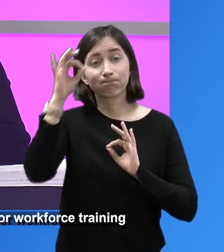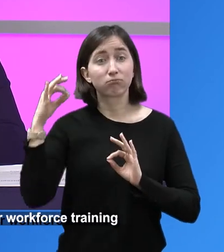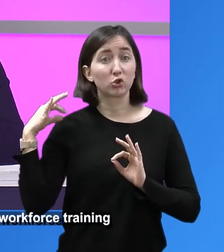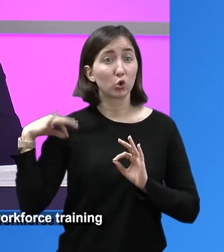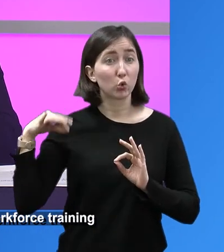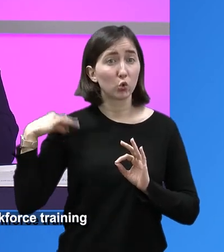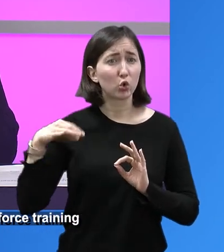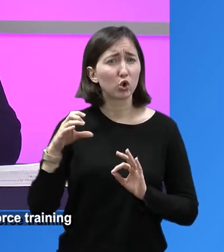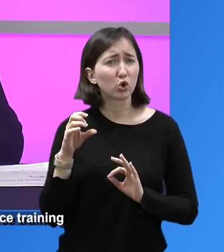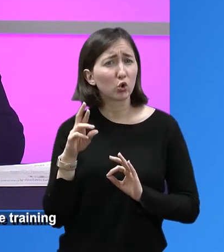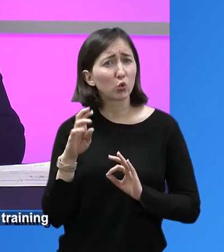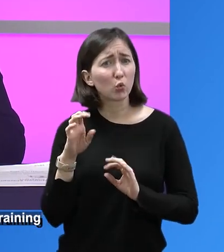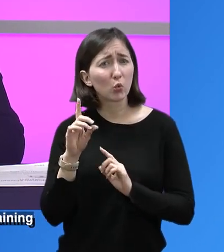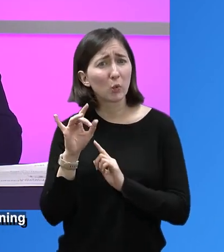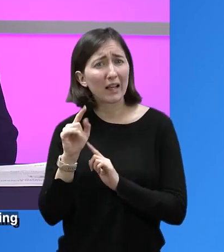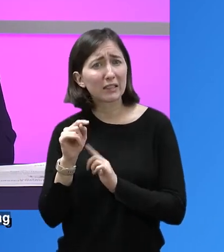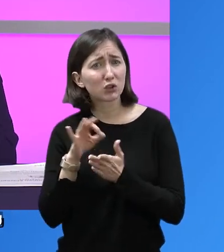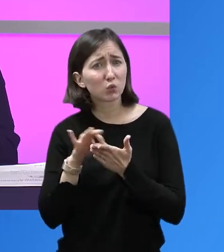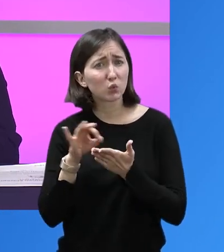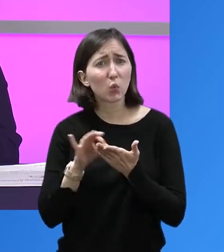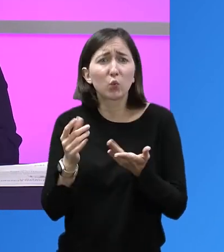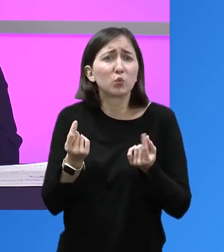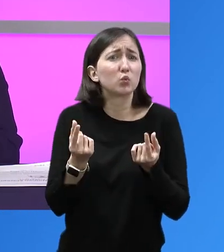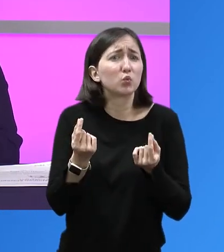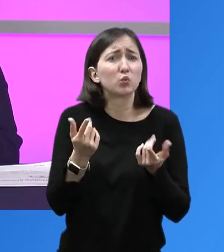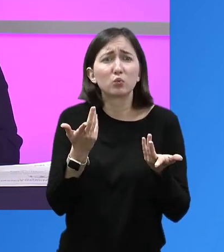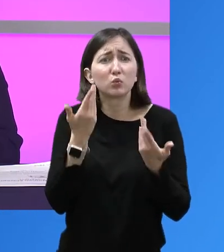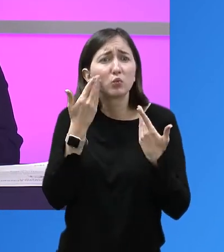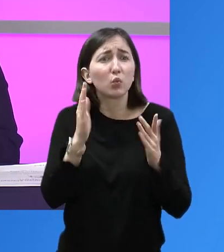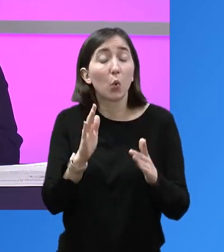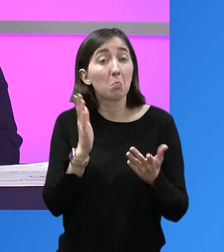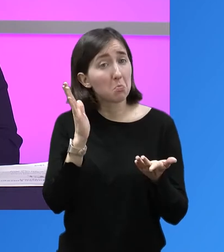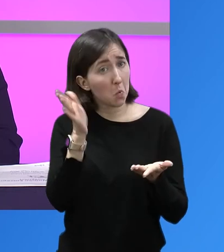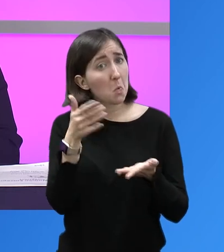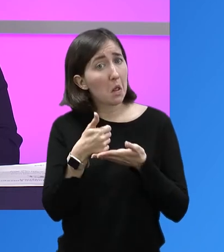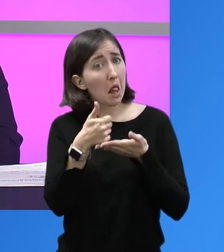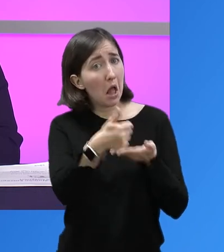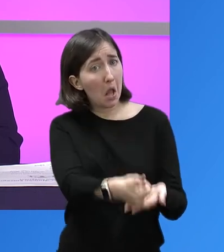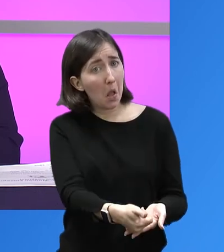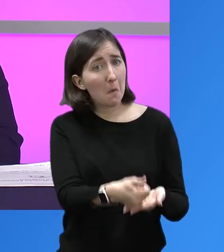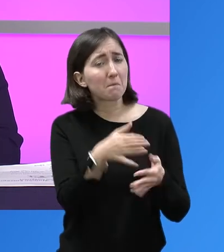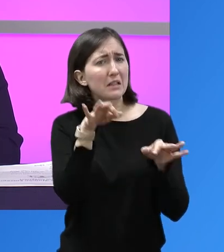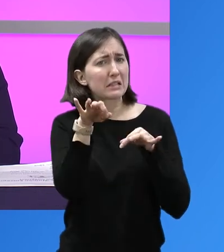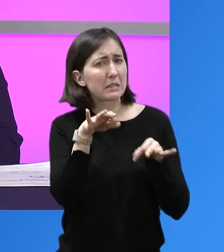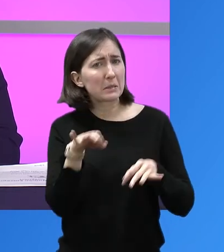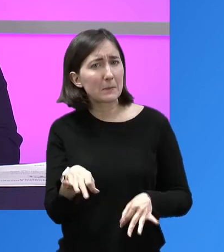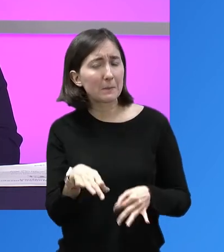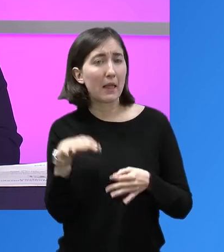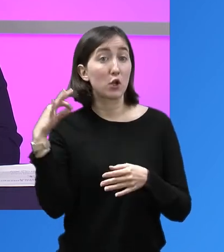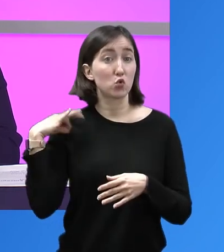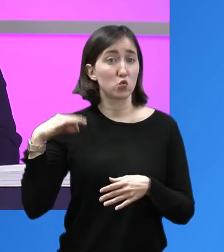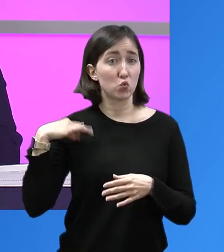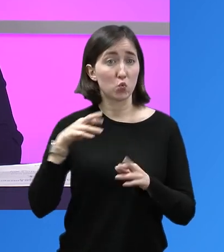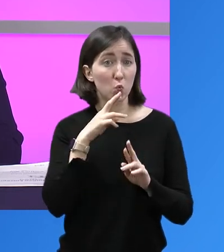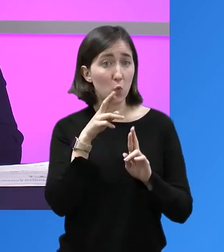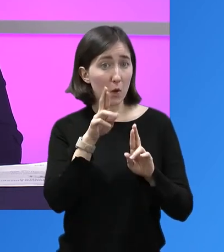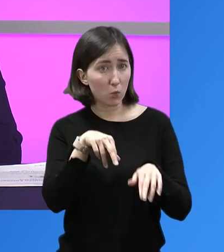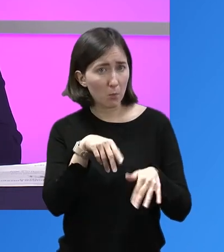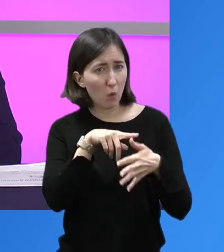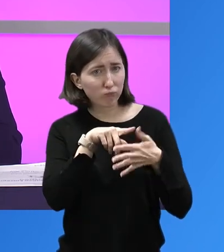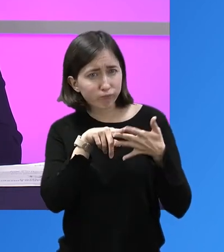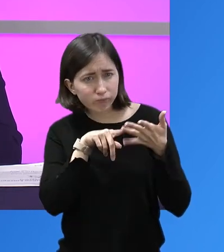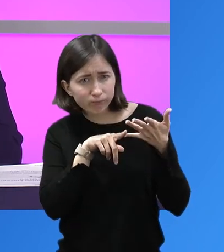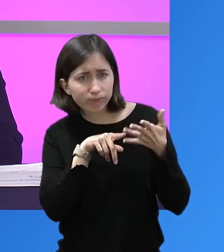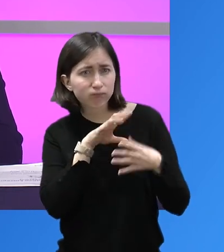maybe you need help because you have no idea where your credit is, through our Women's Business Center, we can help you and go over your credit report and give you a better